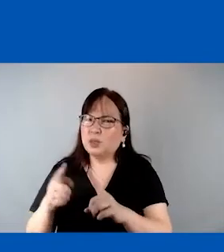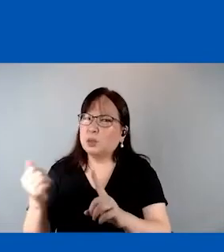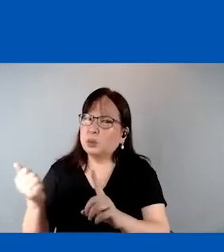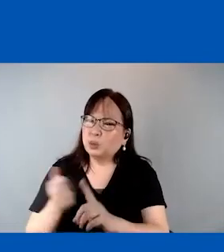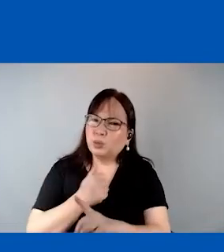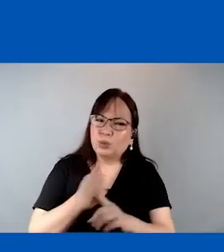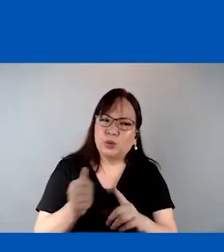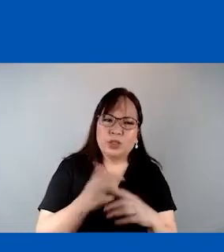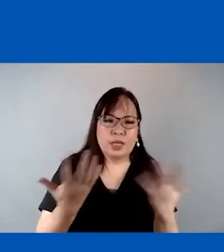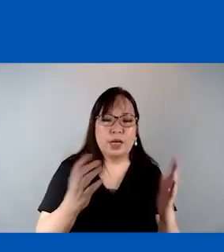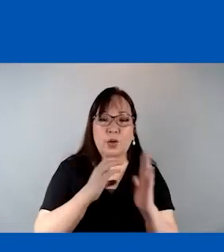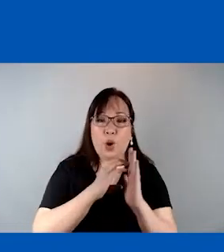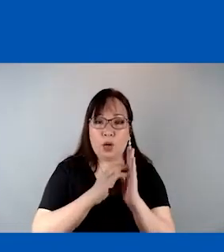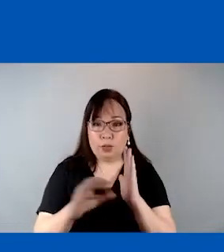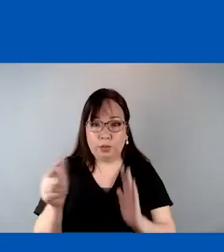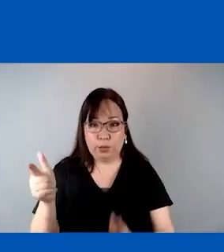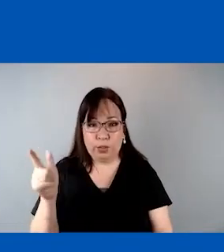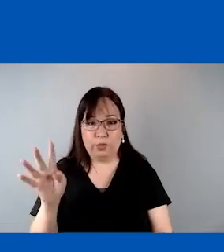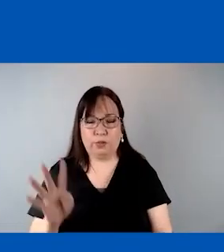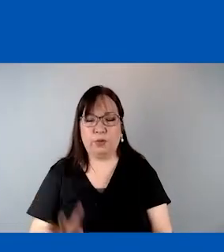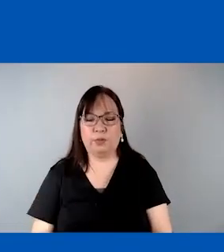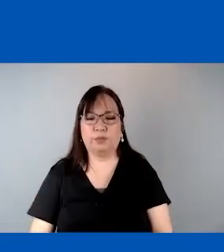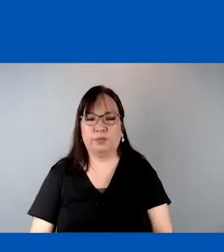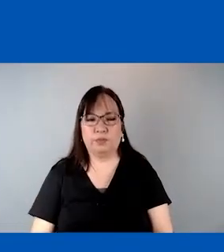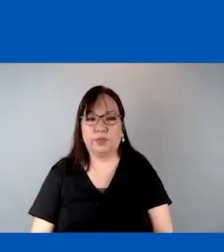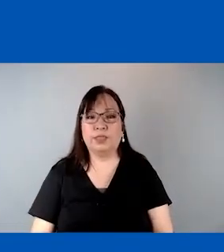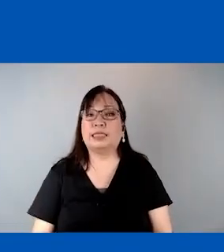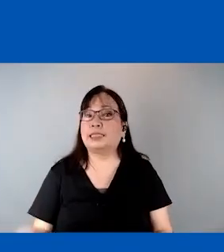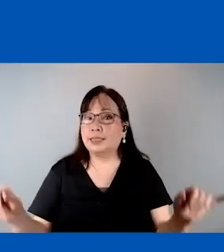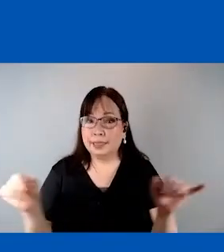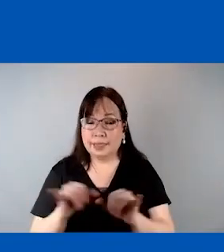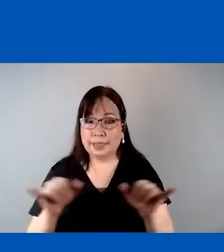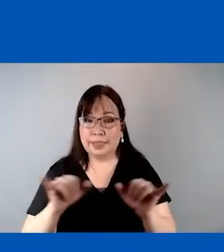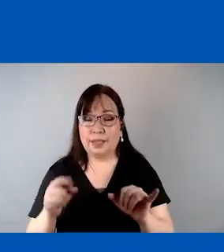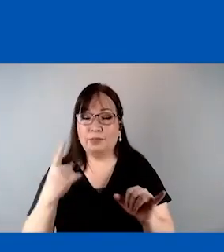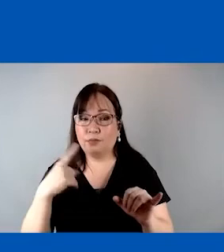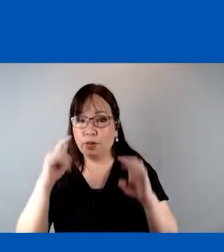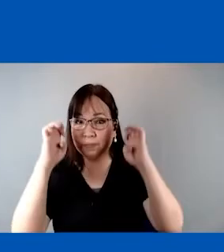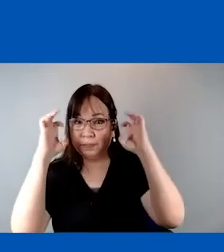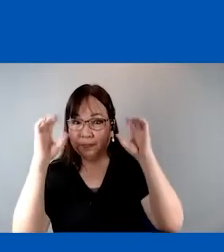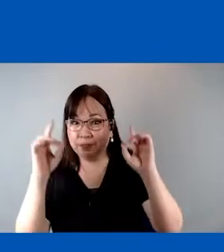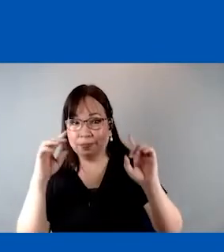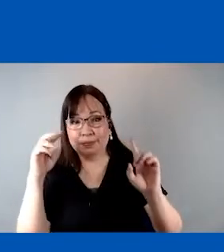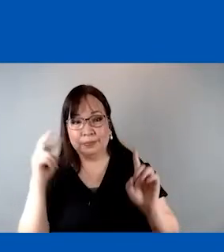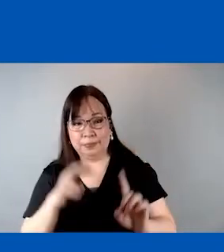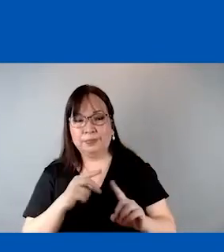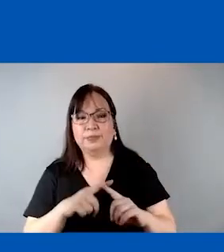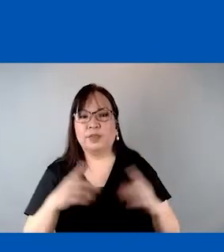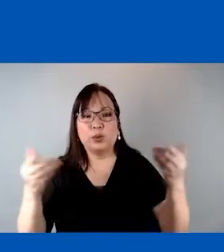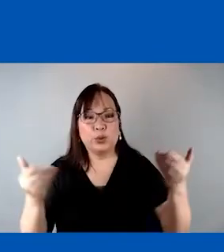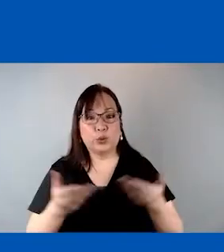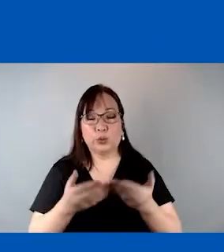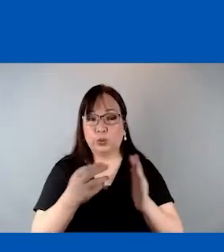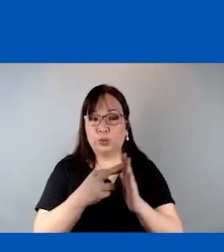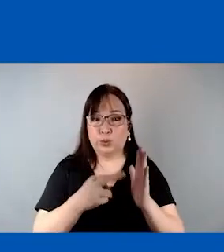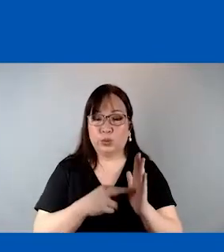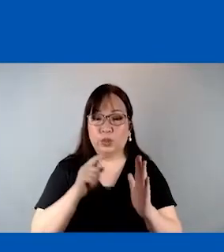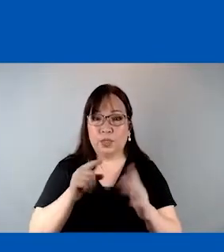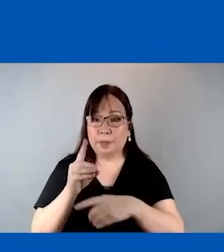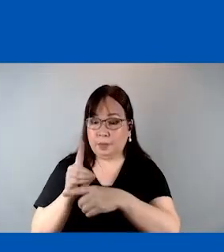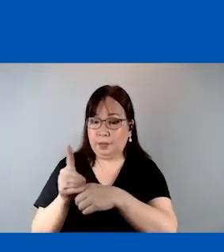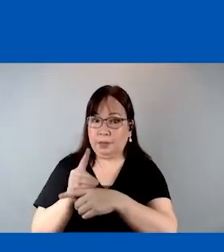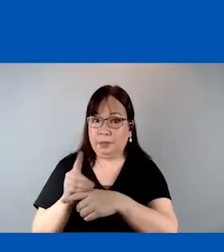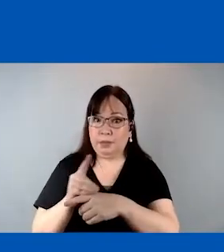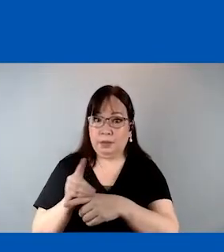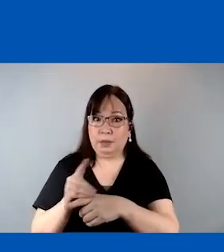harmful practices in Article 24. Also, in the realm of education, it introduced the rule that